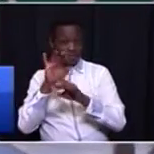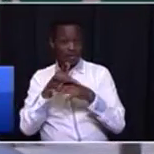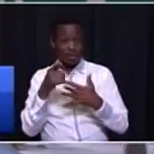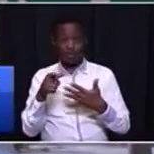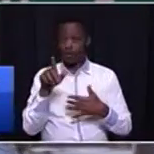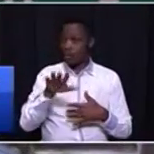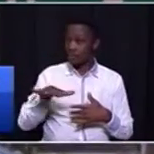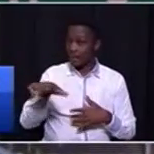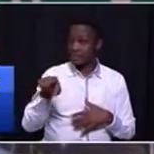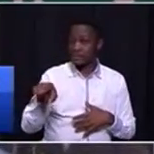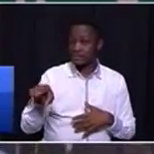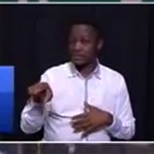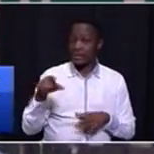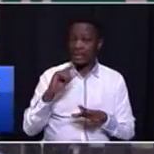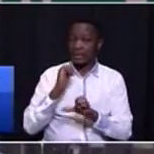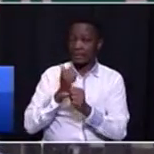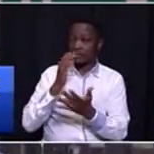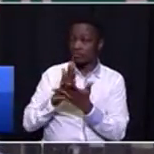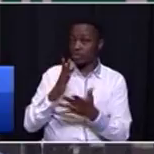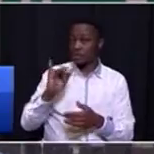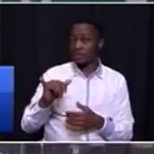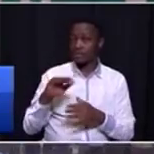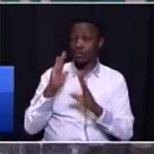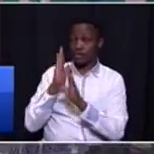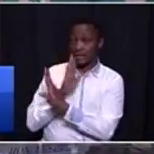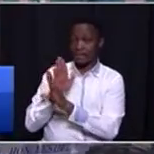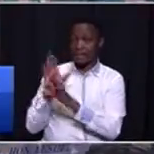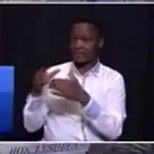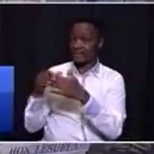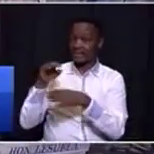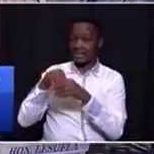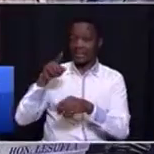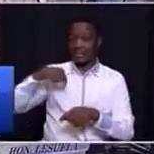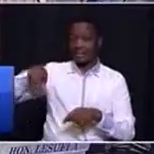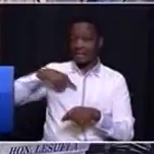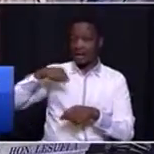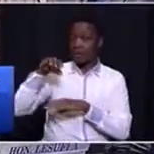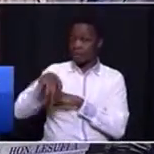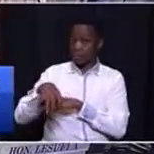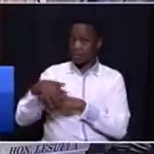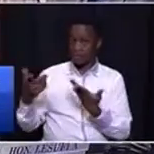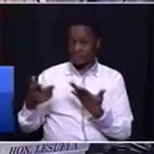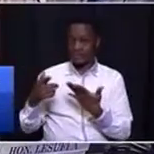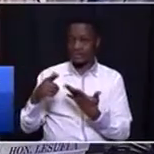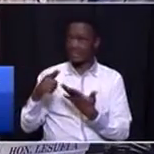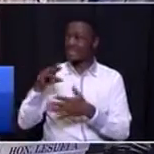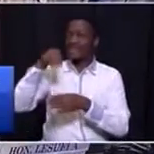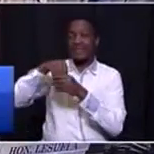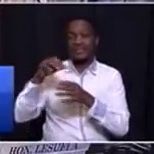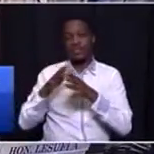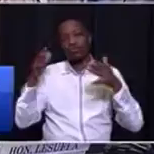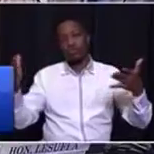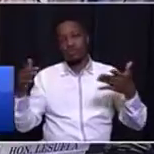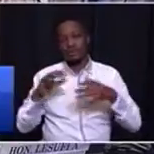areas and ensuring the last mile. Why? Because the private sector in our province is investing hugely on broadband. But this is